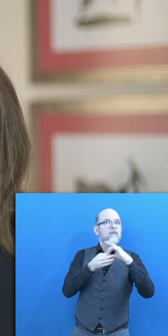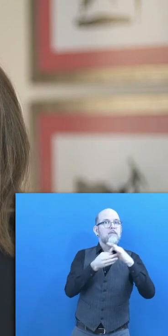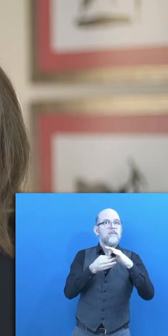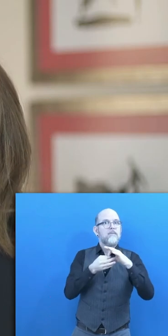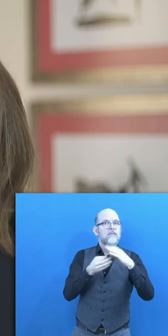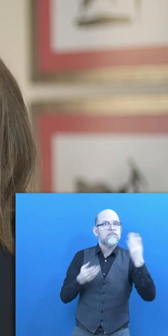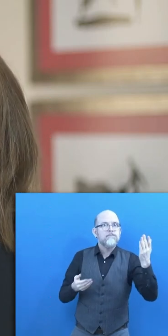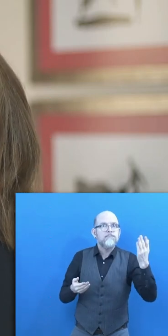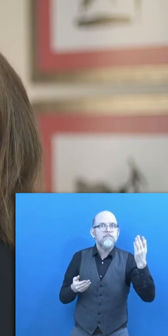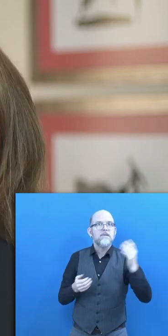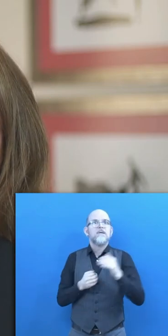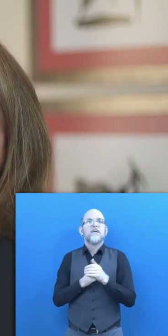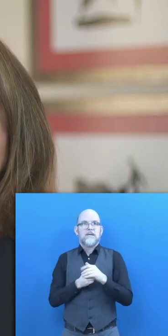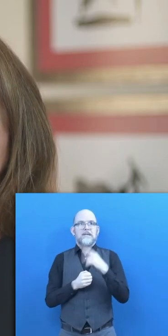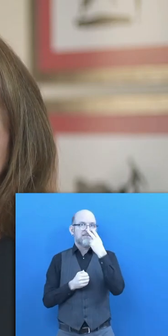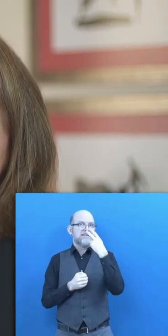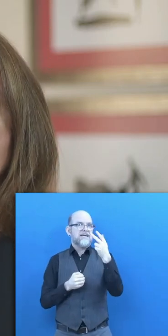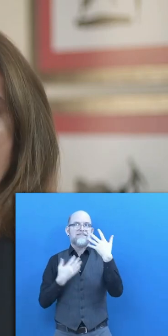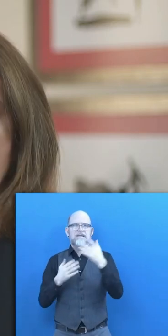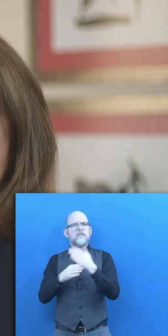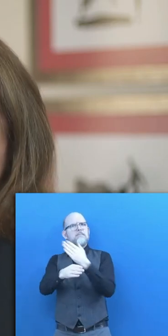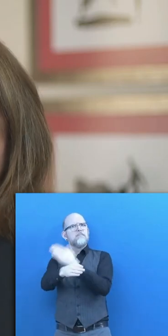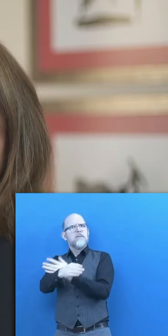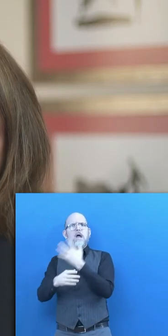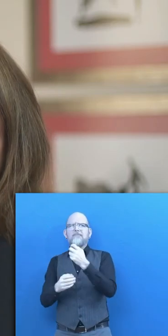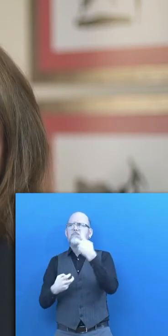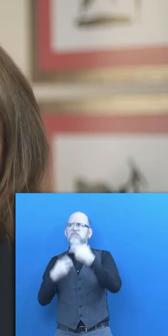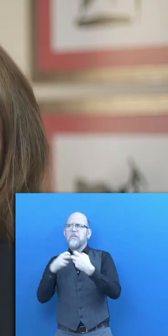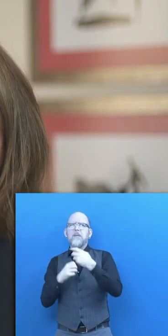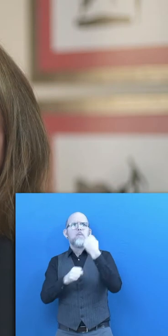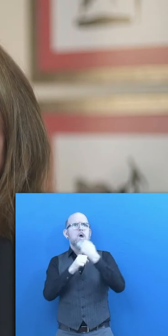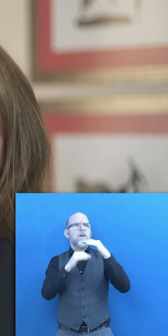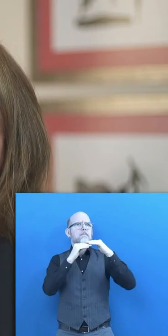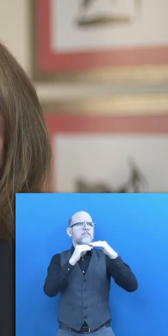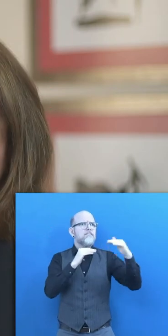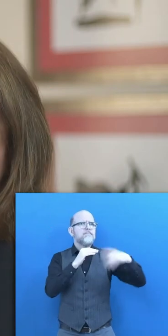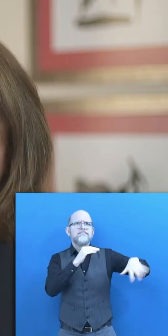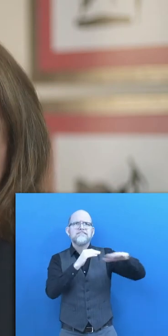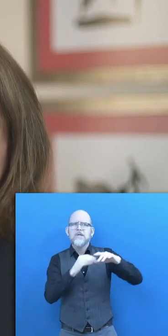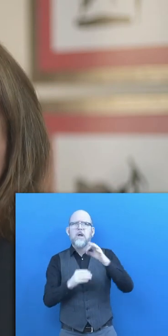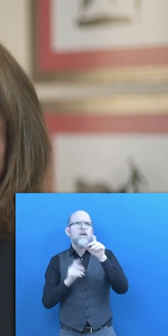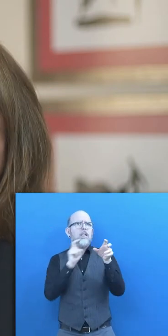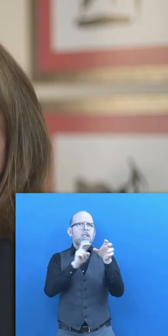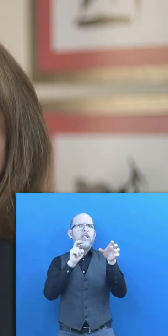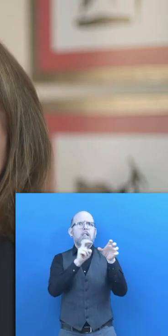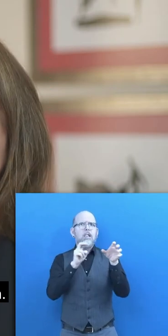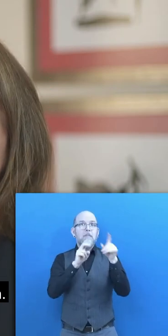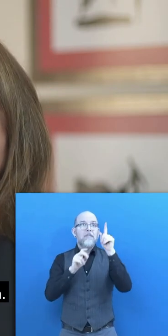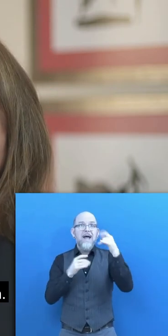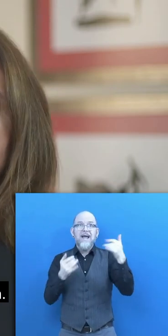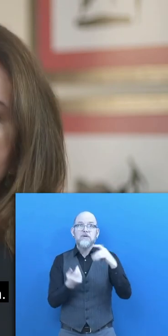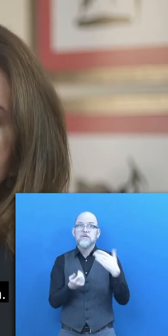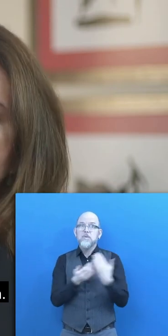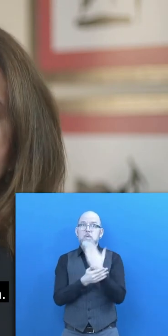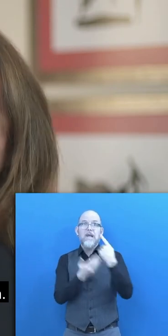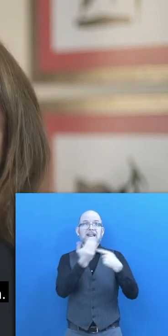with disabilities already came into this crisis, facing a significant gap in their employment participation